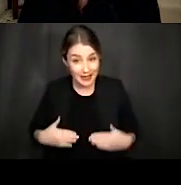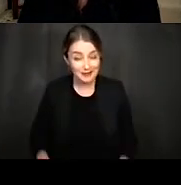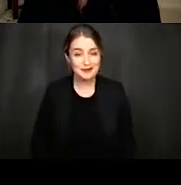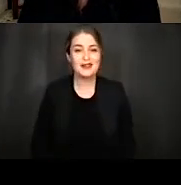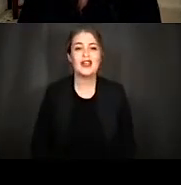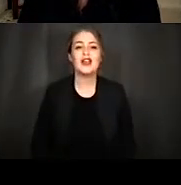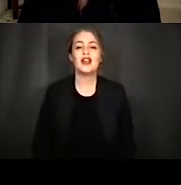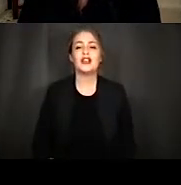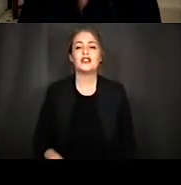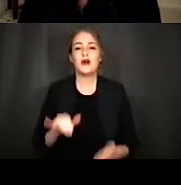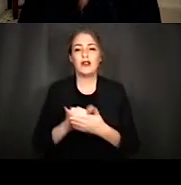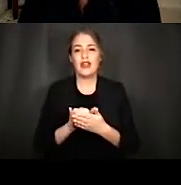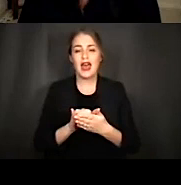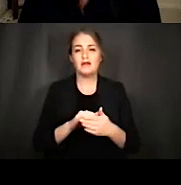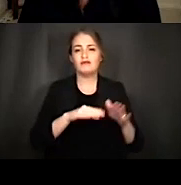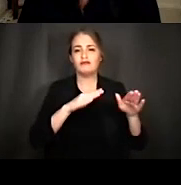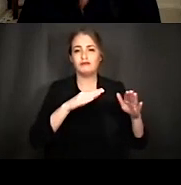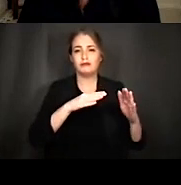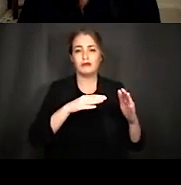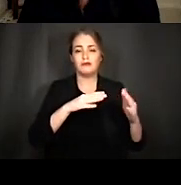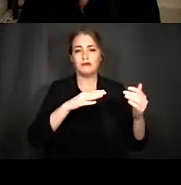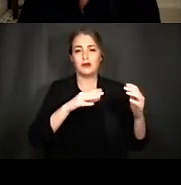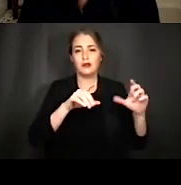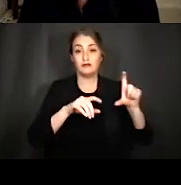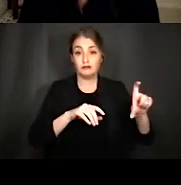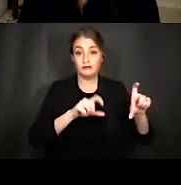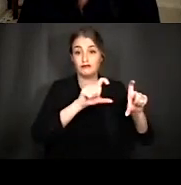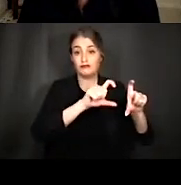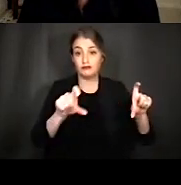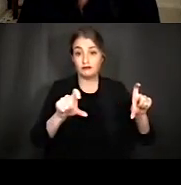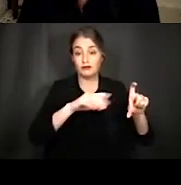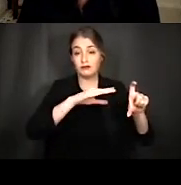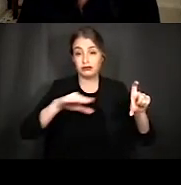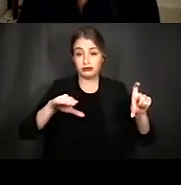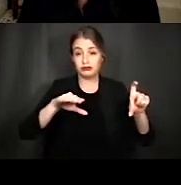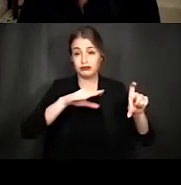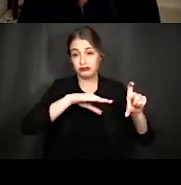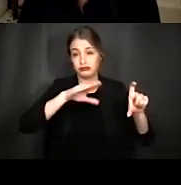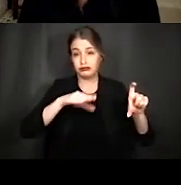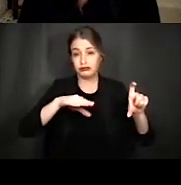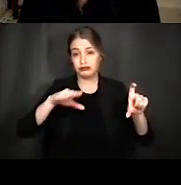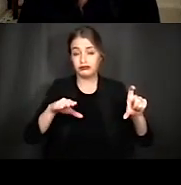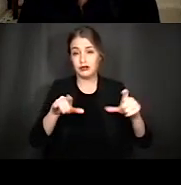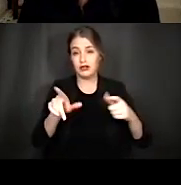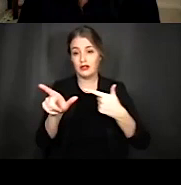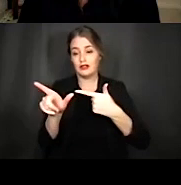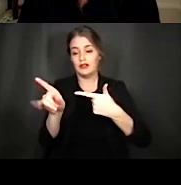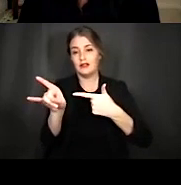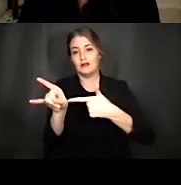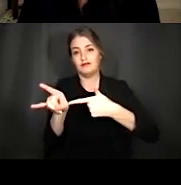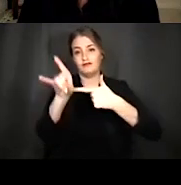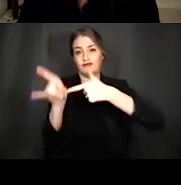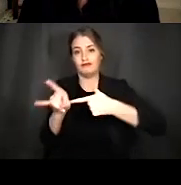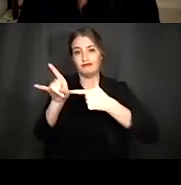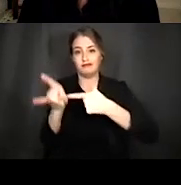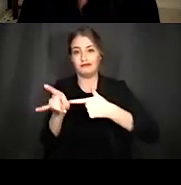to cause pressure waves through the hearing organ, which is called the cochlea. And the reason why is because of